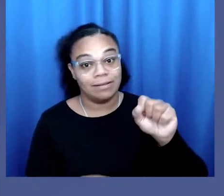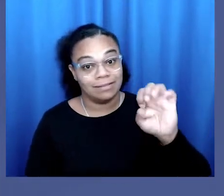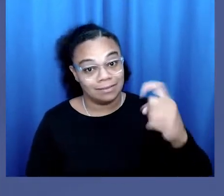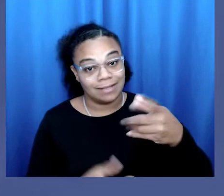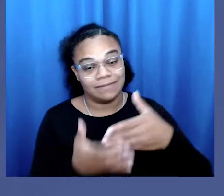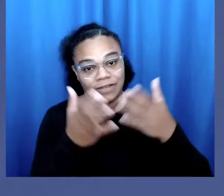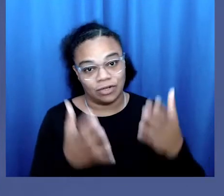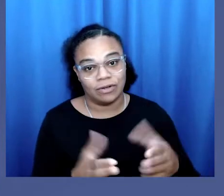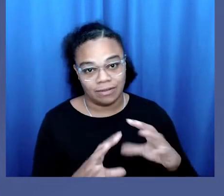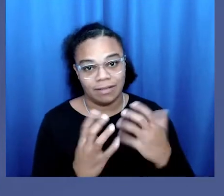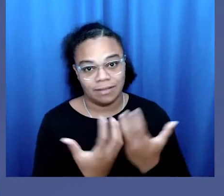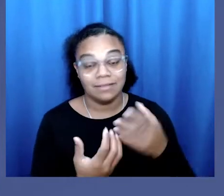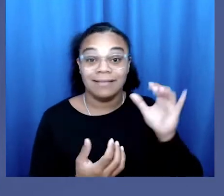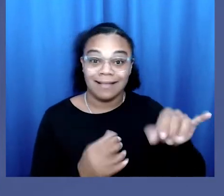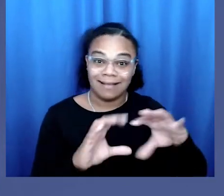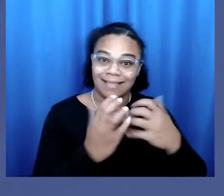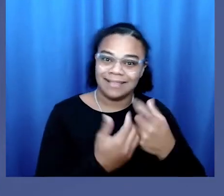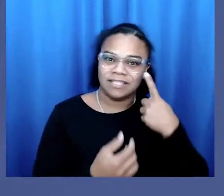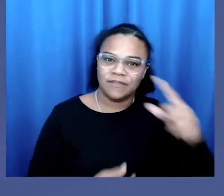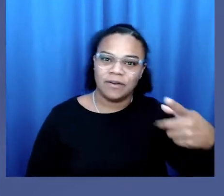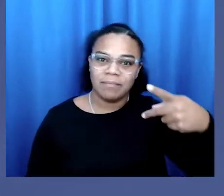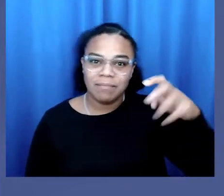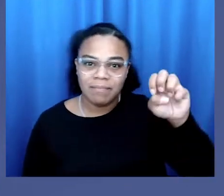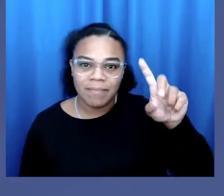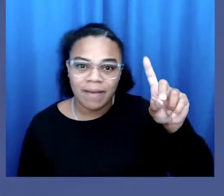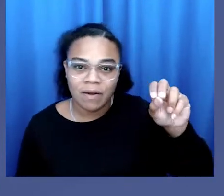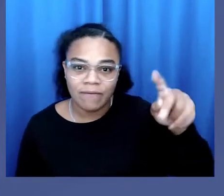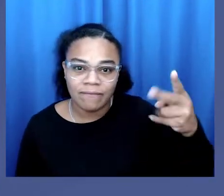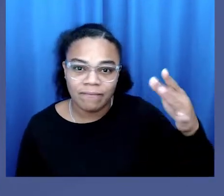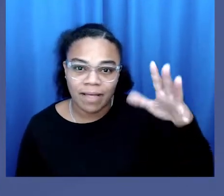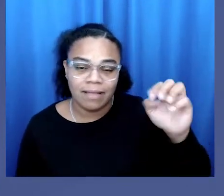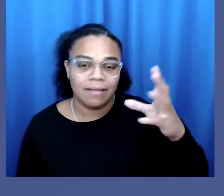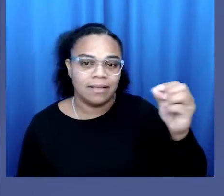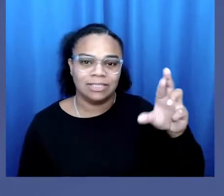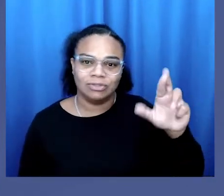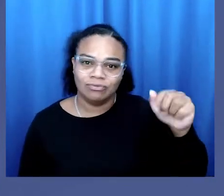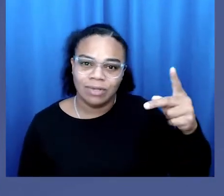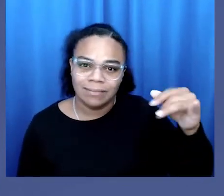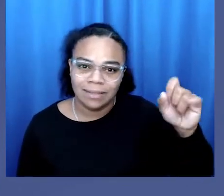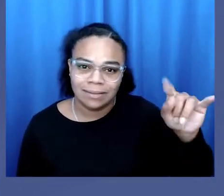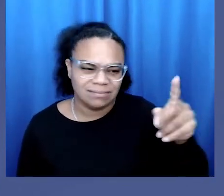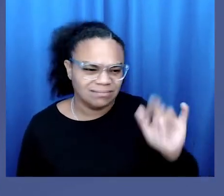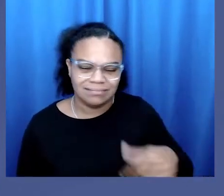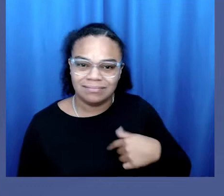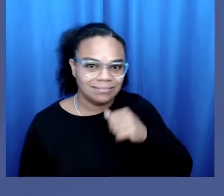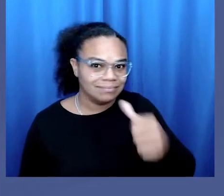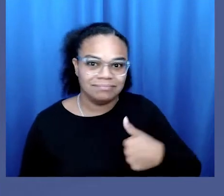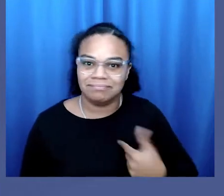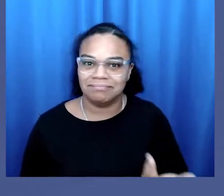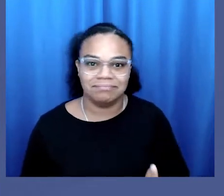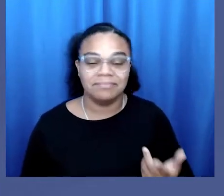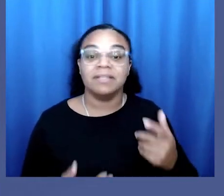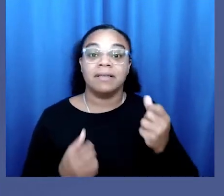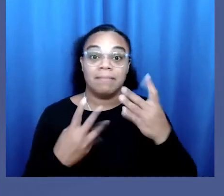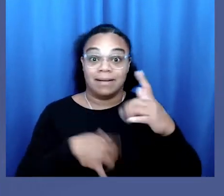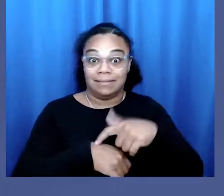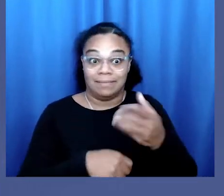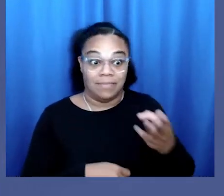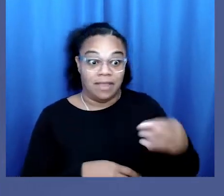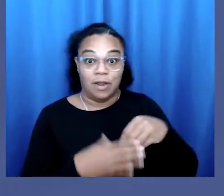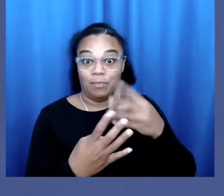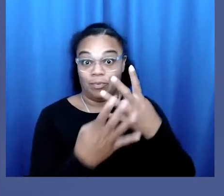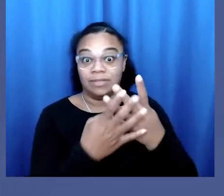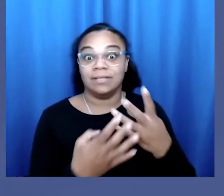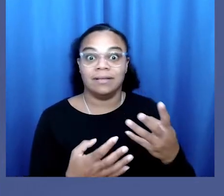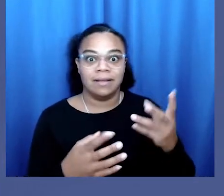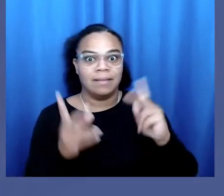offender class. This class was designed for pedophiles and rapists, neither of which I am. Several times while I was in prison, I